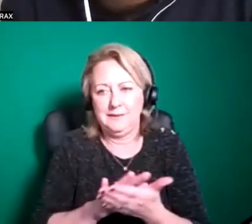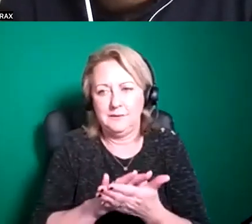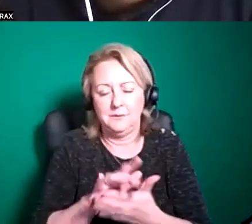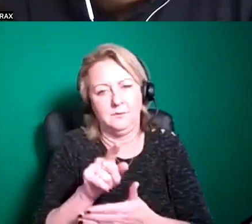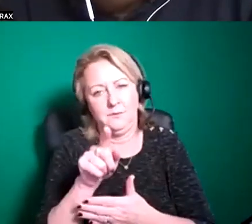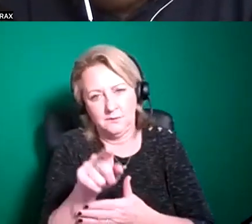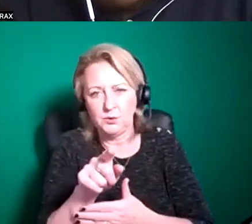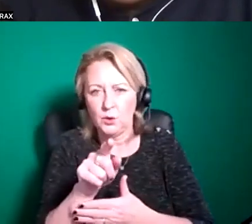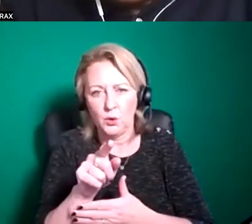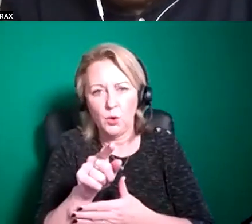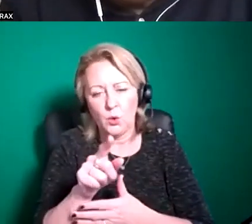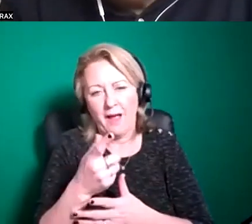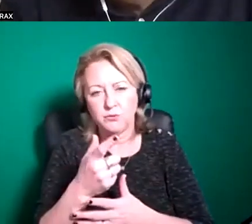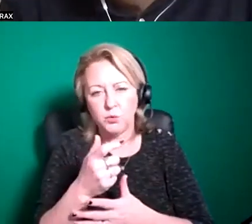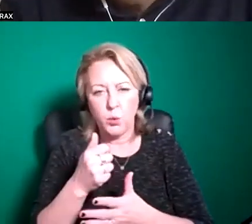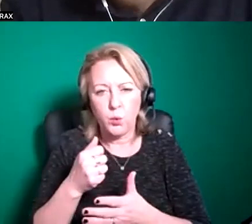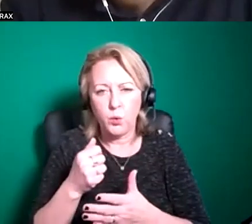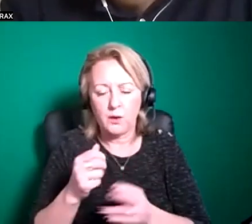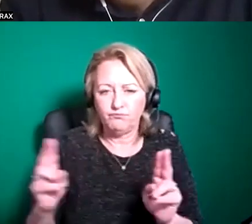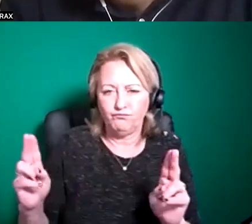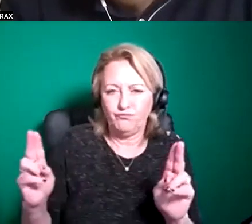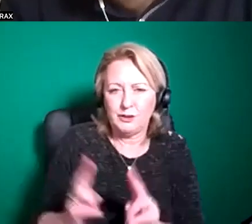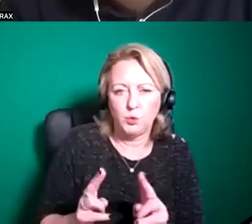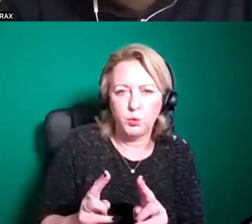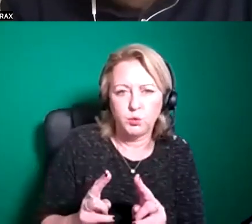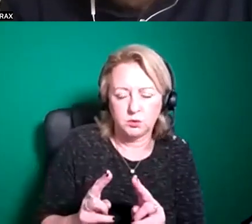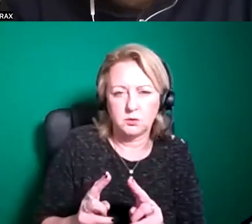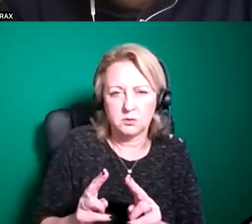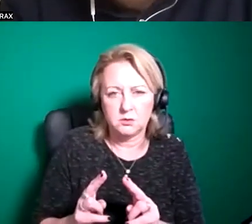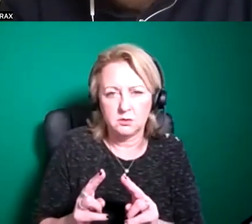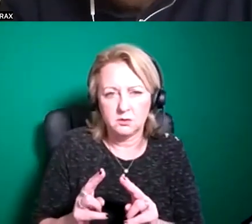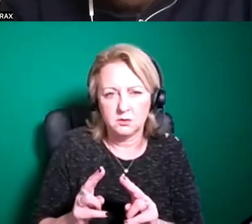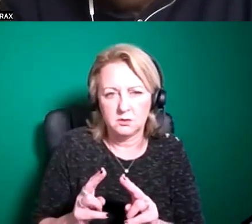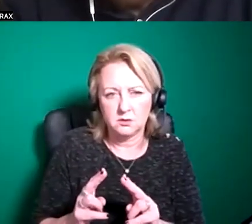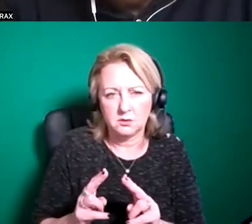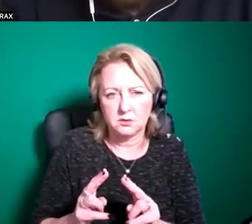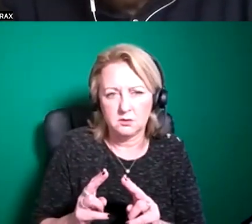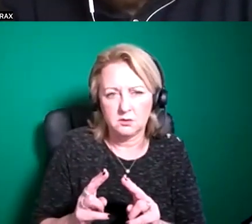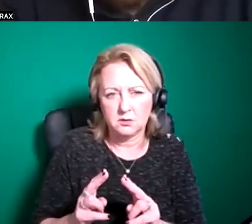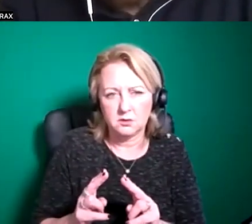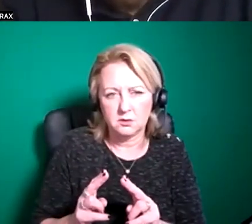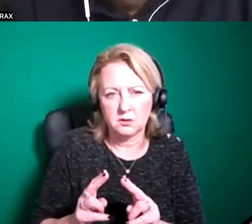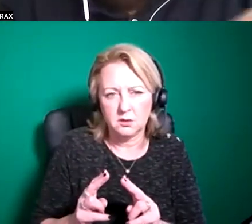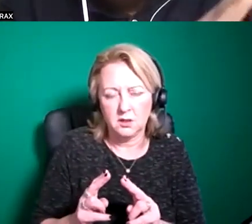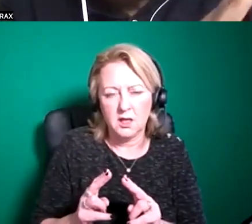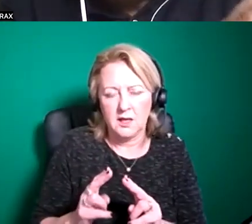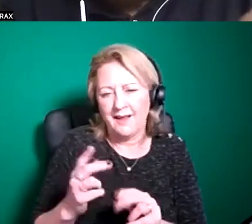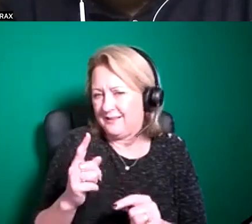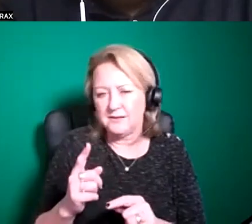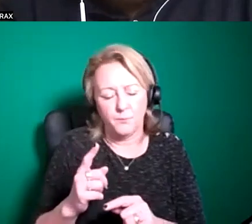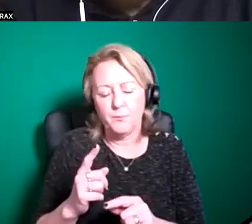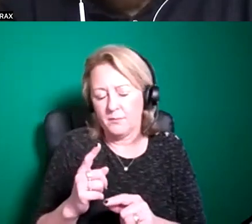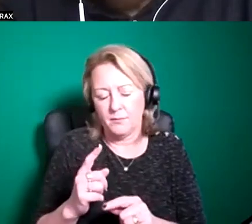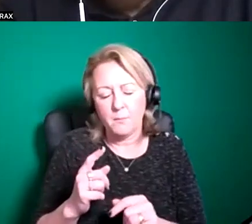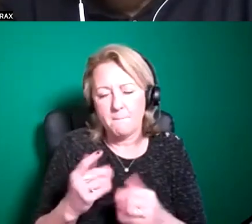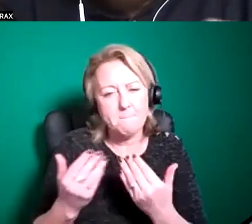footprint that you have and i think potentially even more than is the case with large-scale work i think